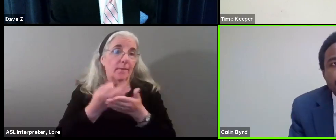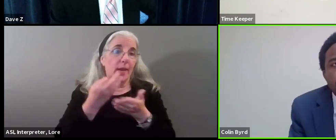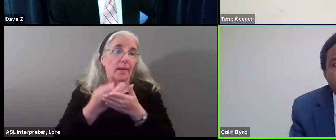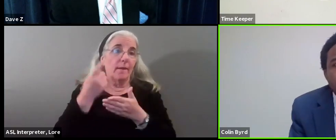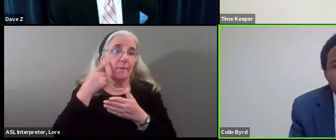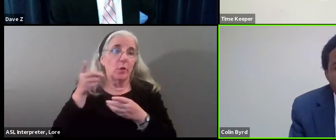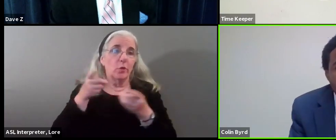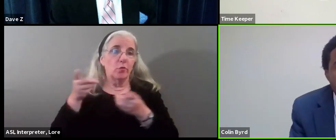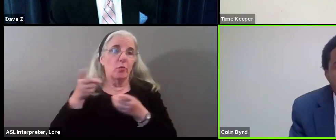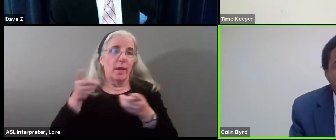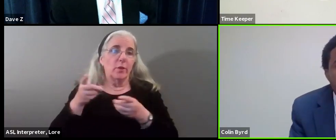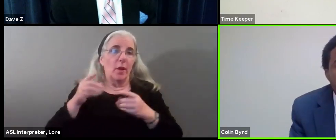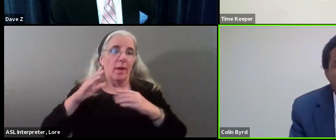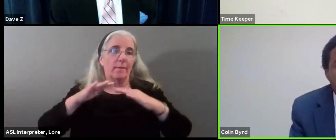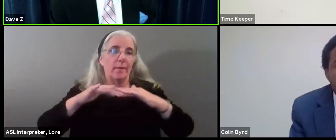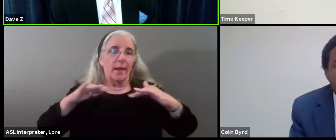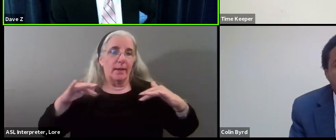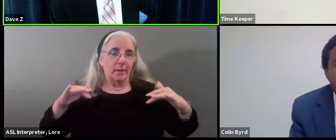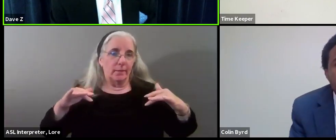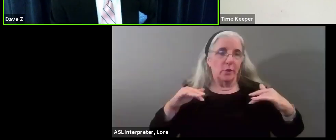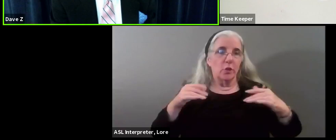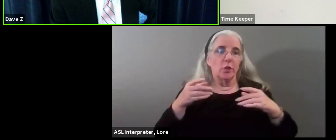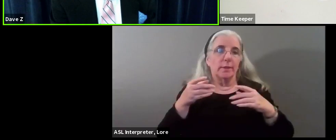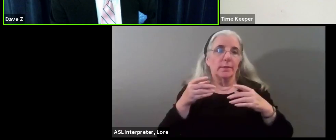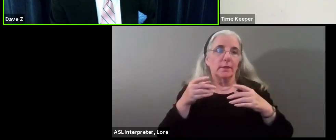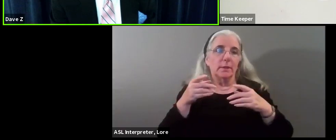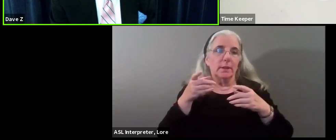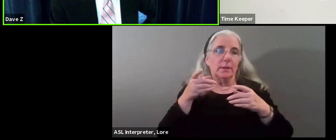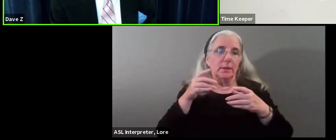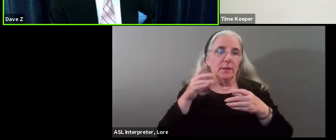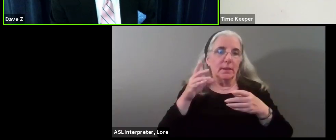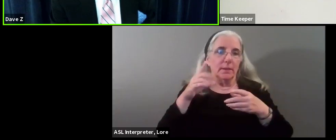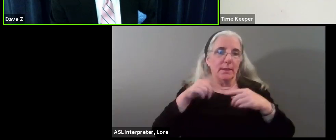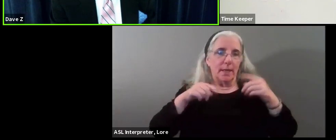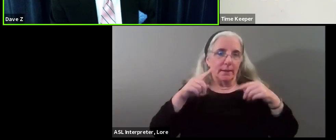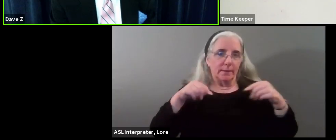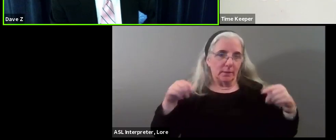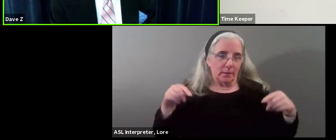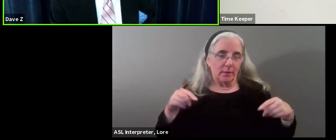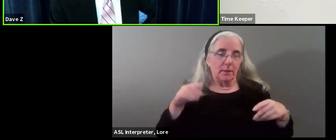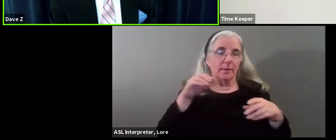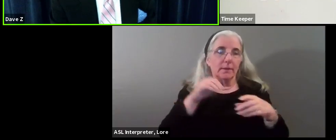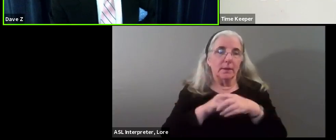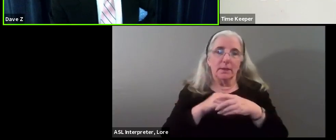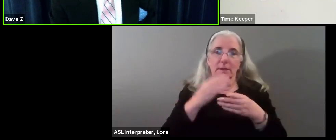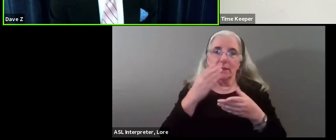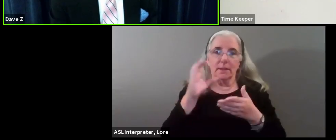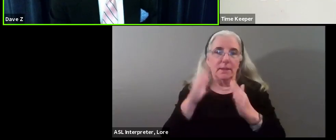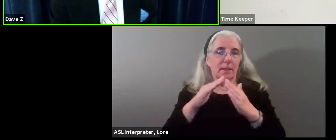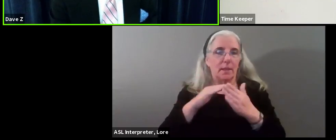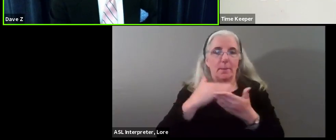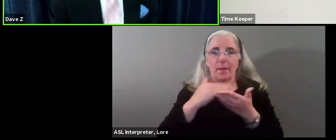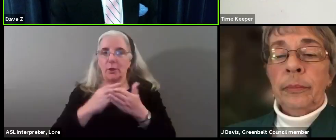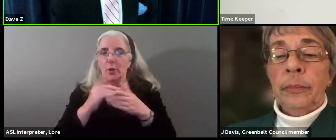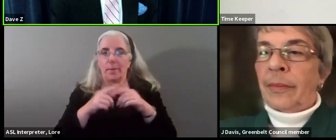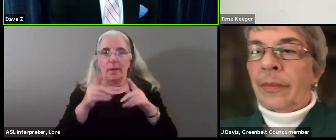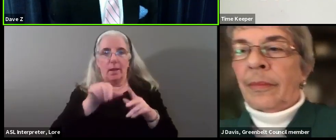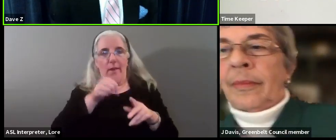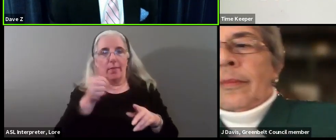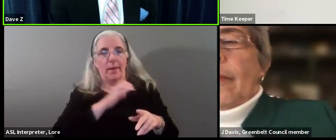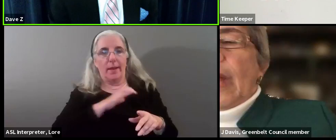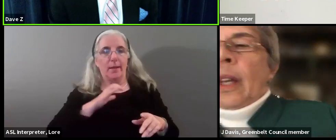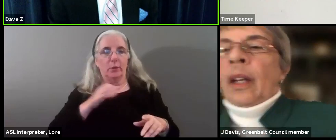that was rejected by several of the members of it. Thank you. Thank you very much, Mr. Burke. Thank you. Uh, Ms. Davis, uh, your thoughts.